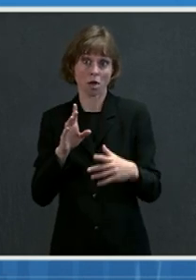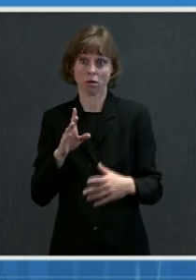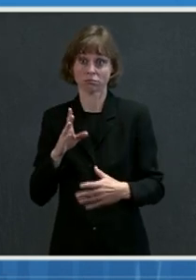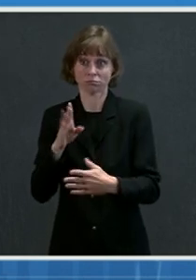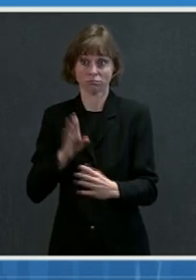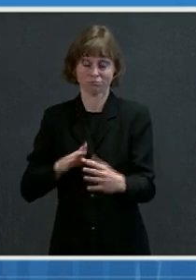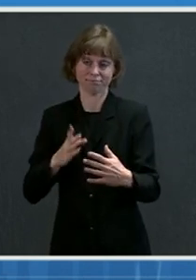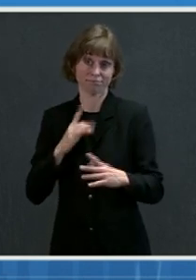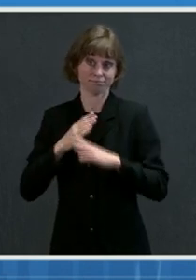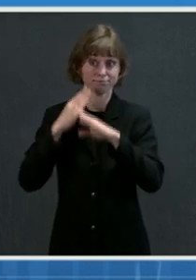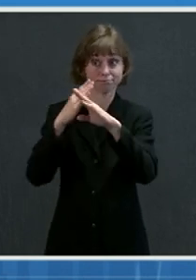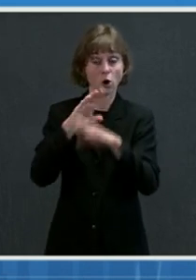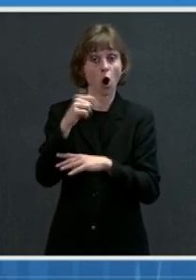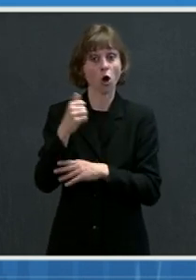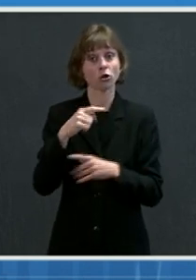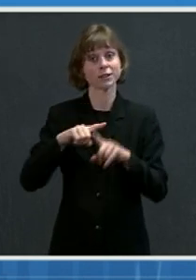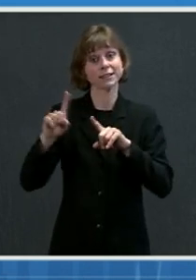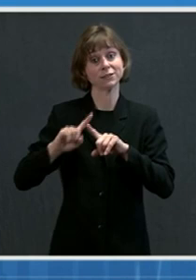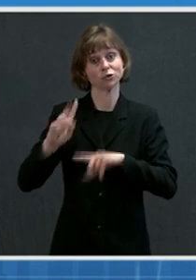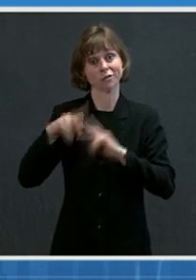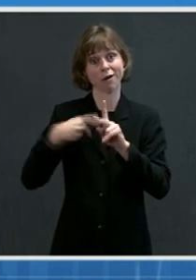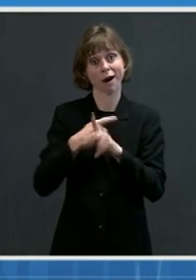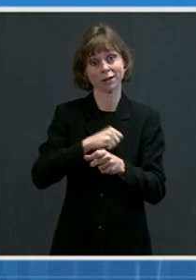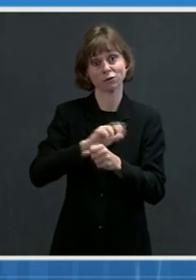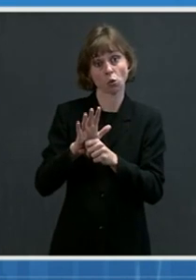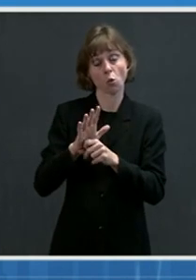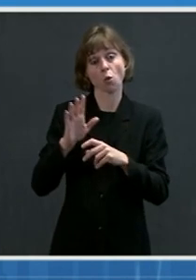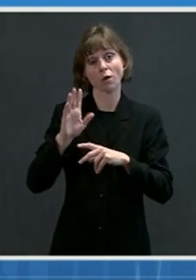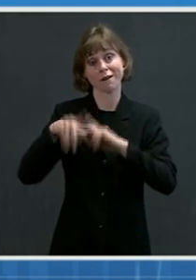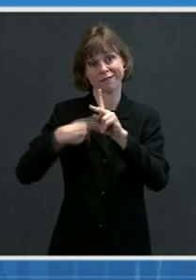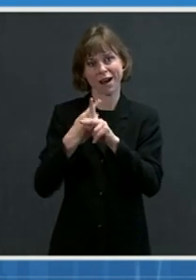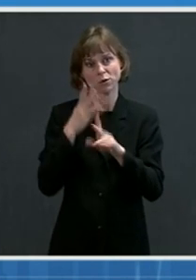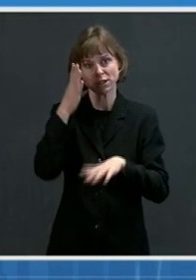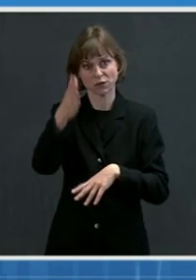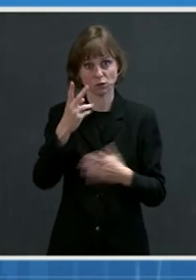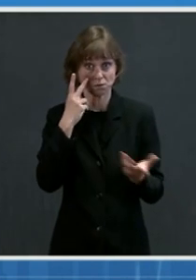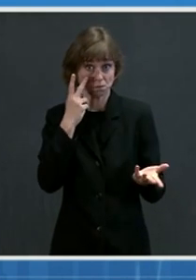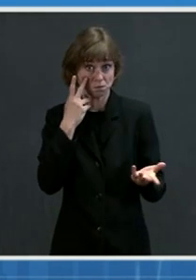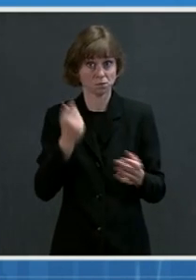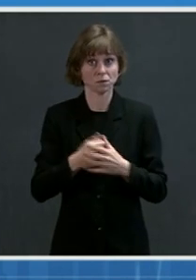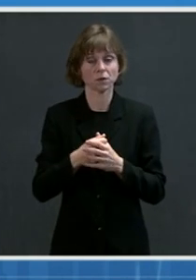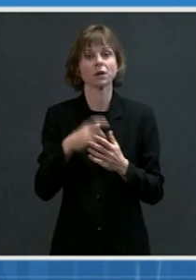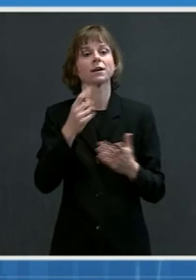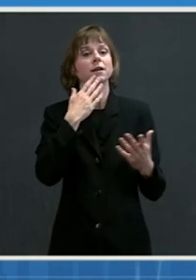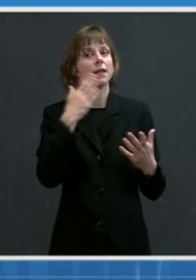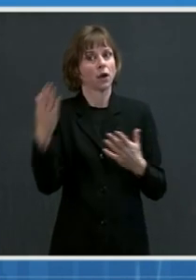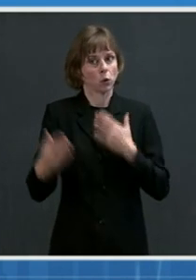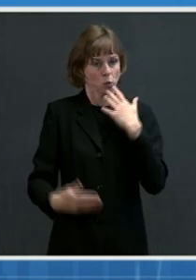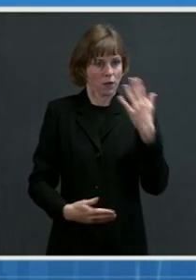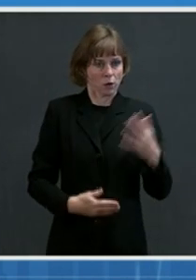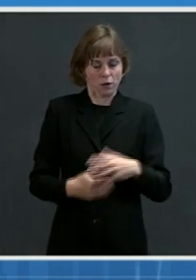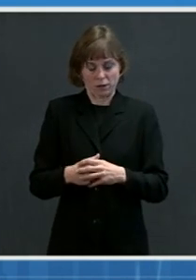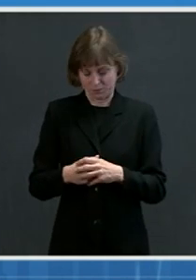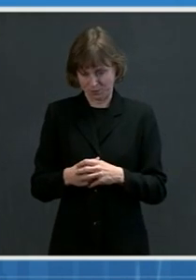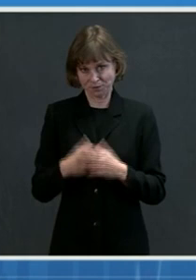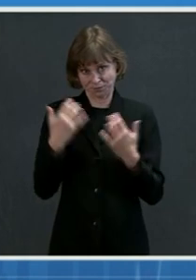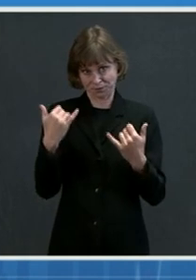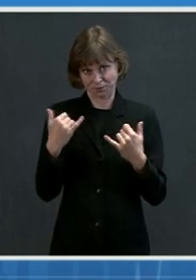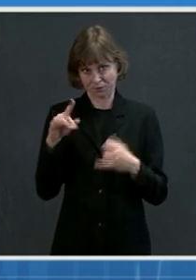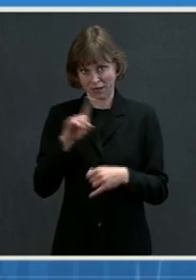I'll stop there and hand it back to Andy. Mr. Thank you. Thank you, Dr. Fauci, Dr. Walensky. Let's take questions.